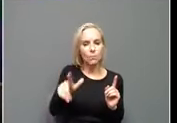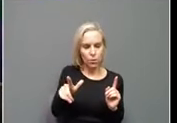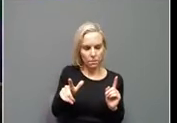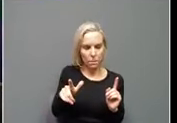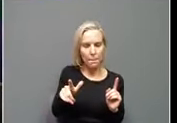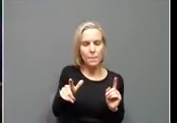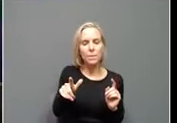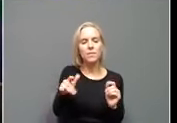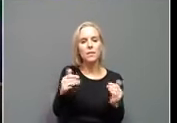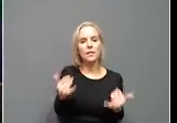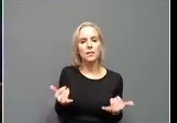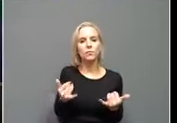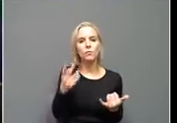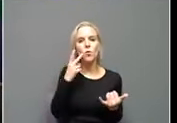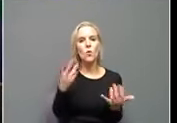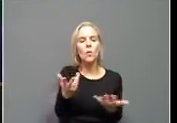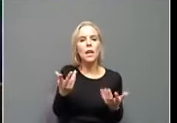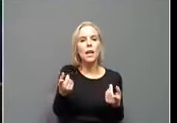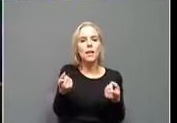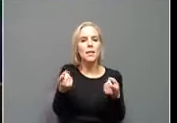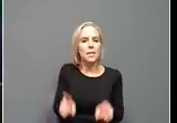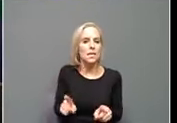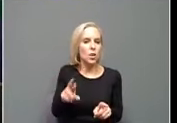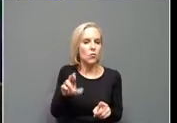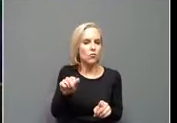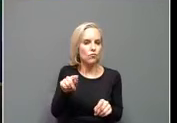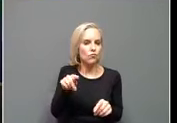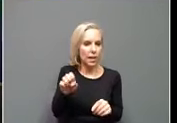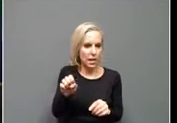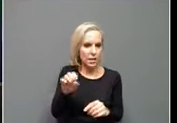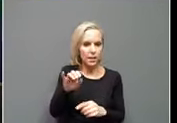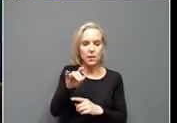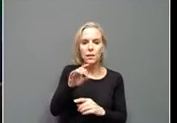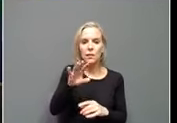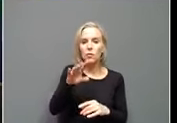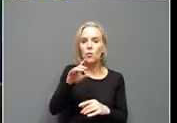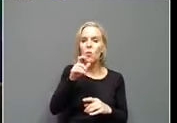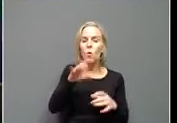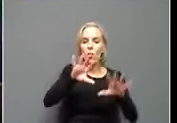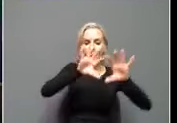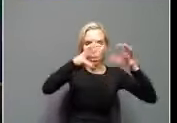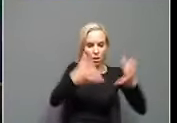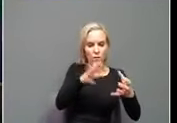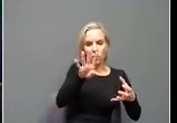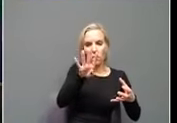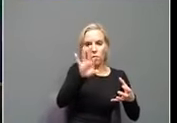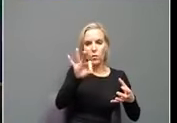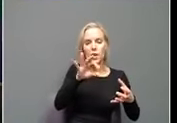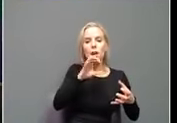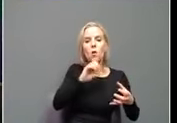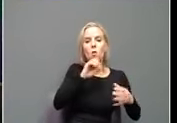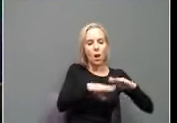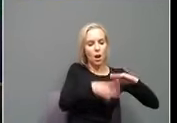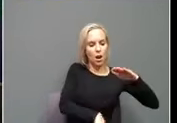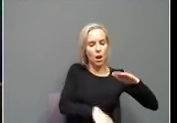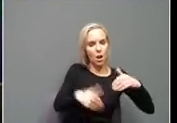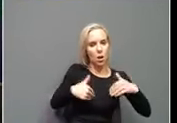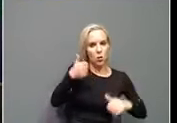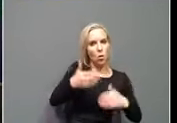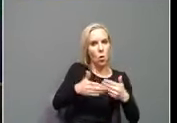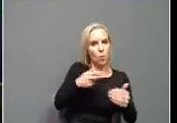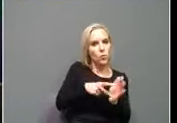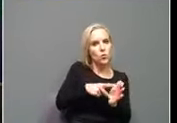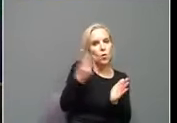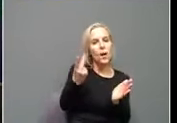we look at incident rates, again, those 49 years and younger, making up the majority of our cases, almost twice as many